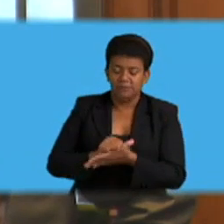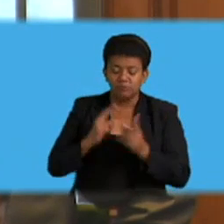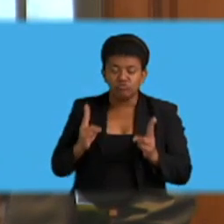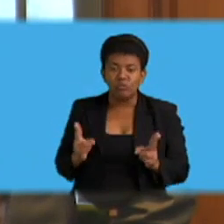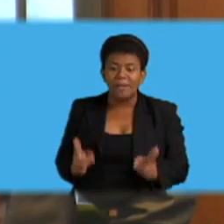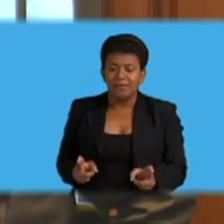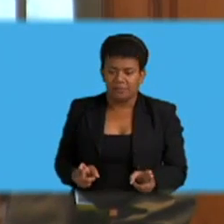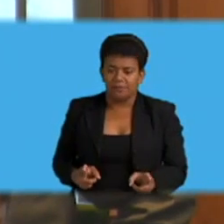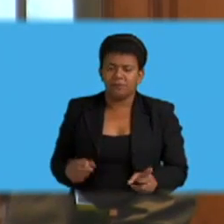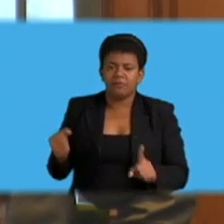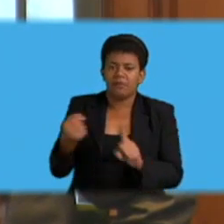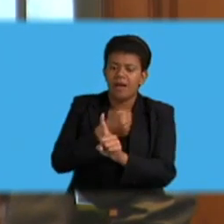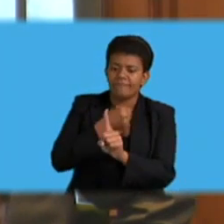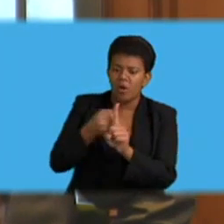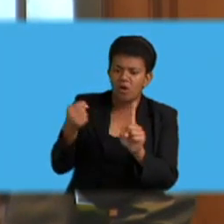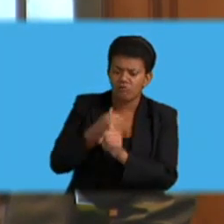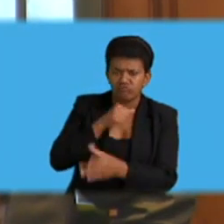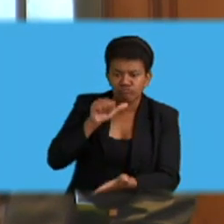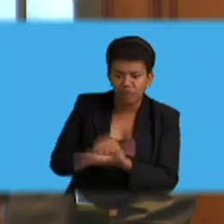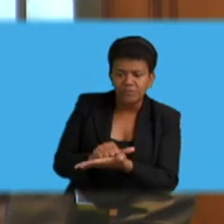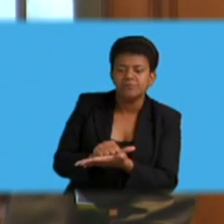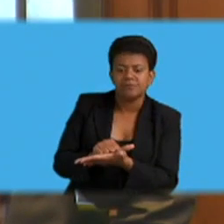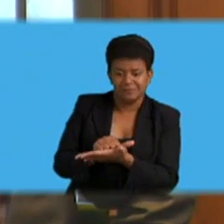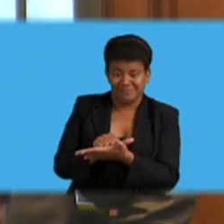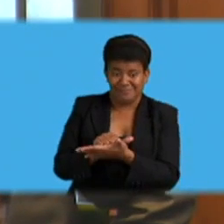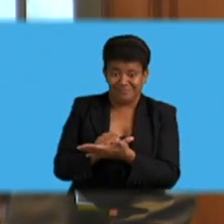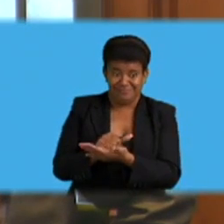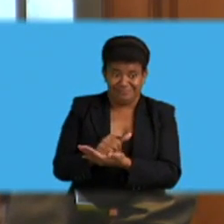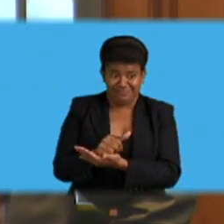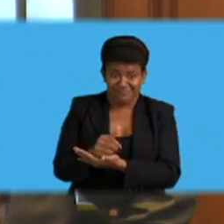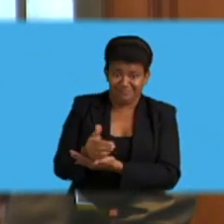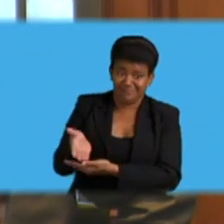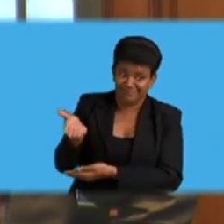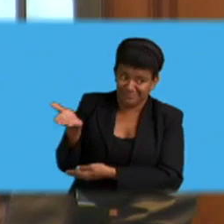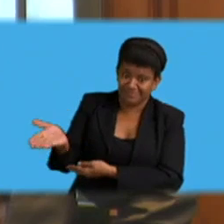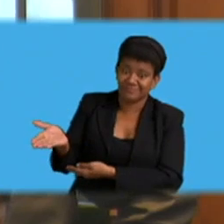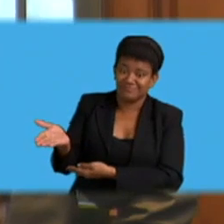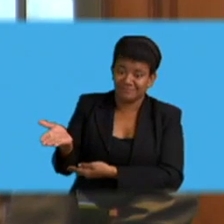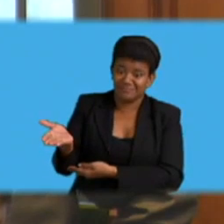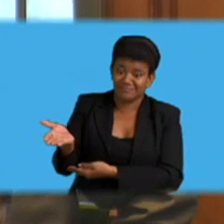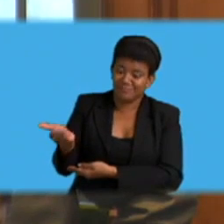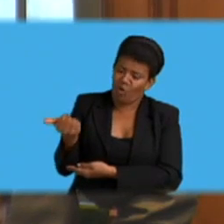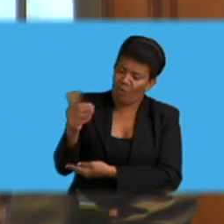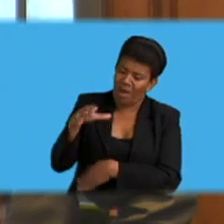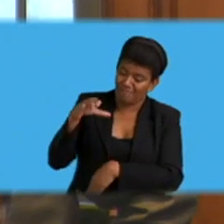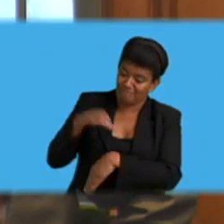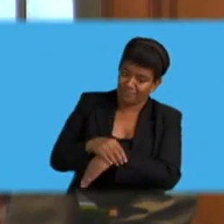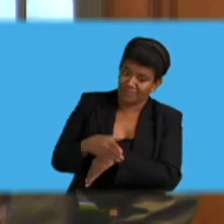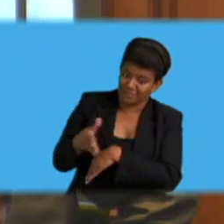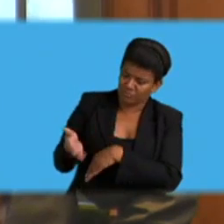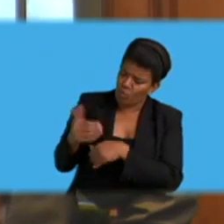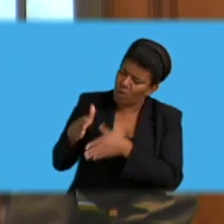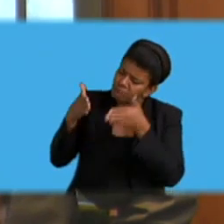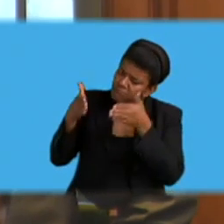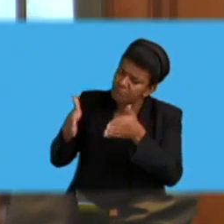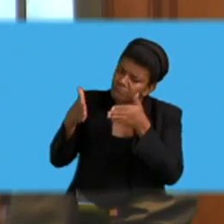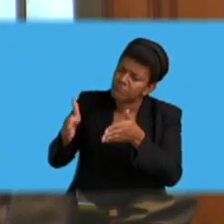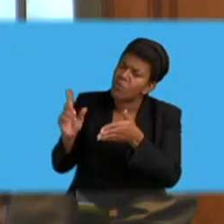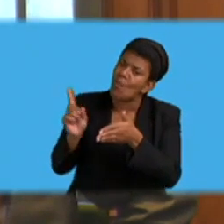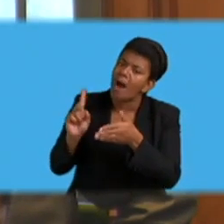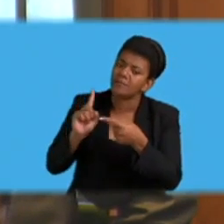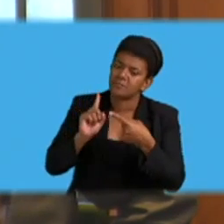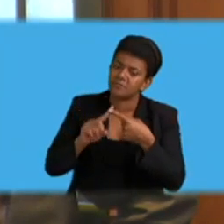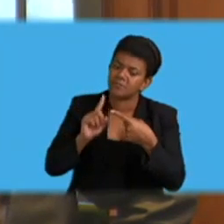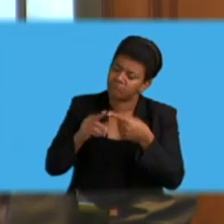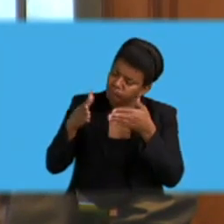Honorable Minister had alluded to. The other aspect from the Fiji police force is the crime-based